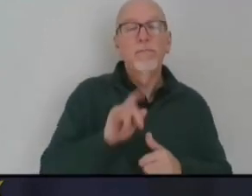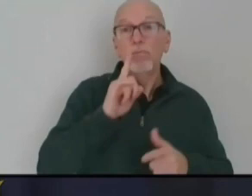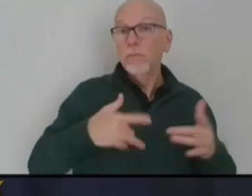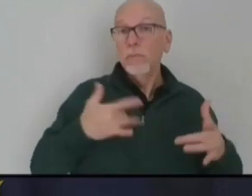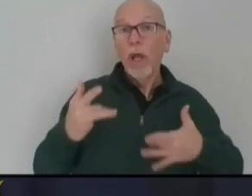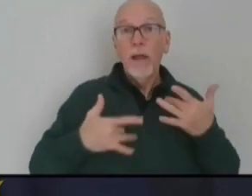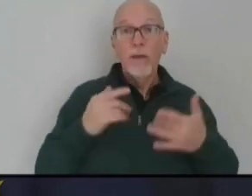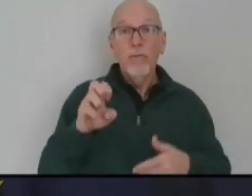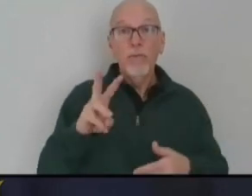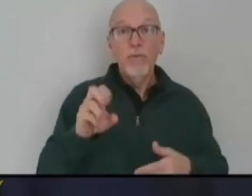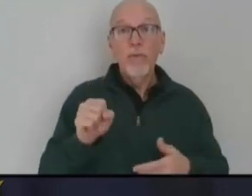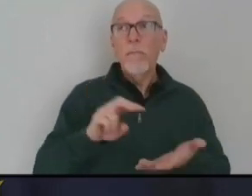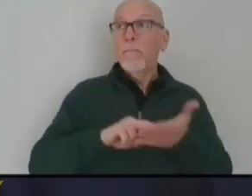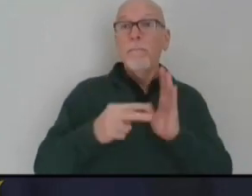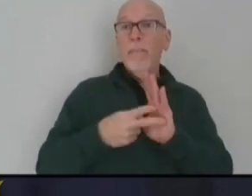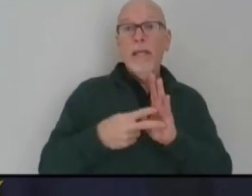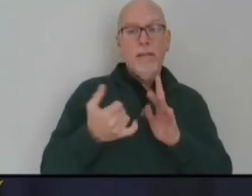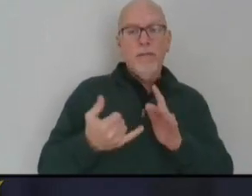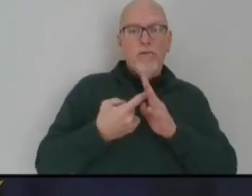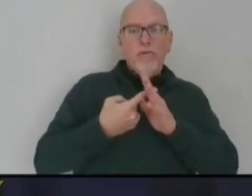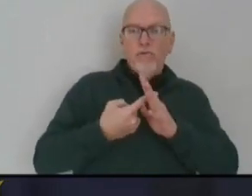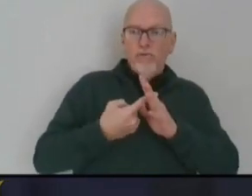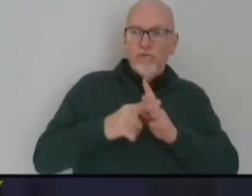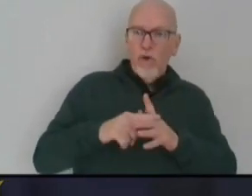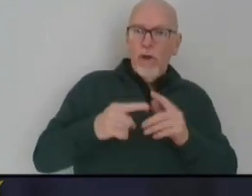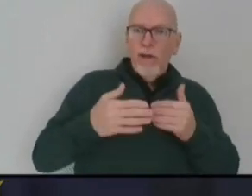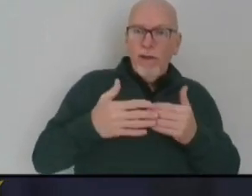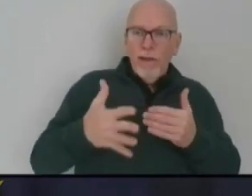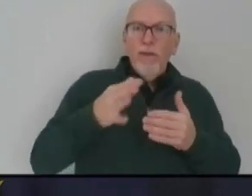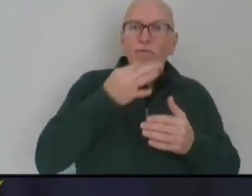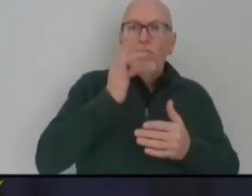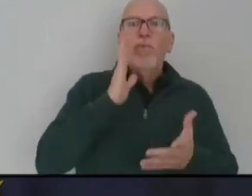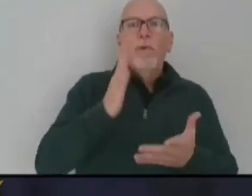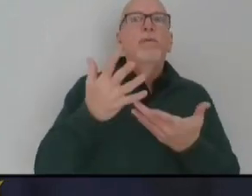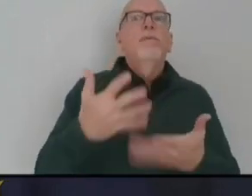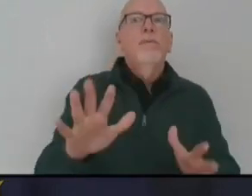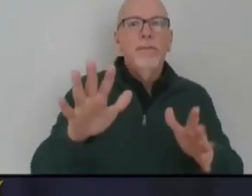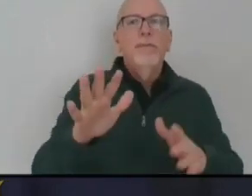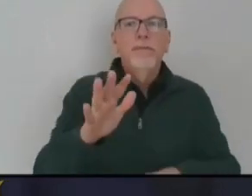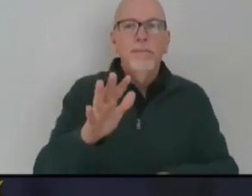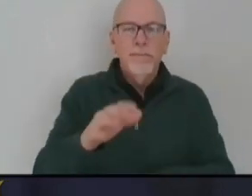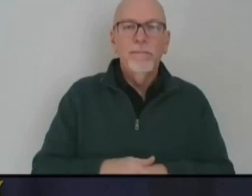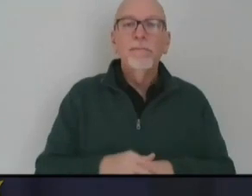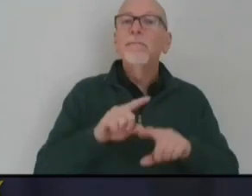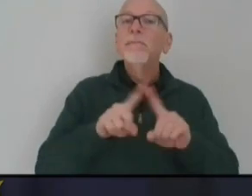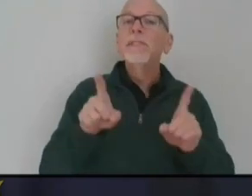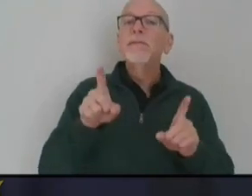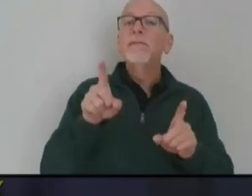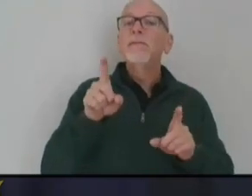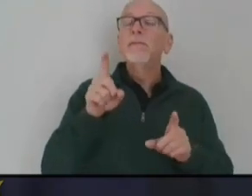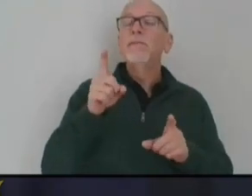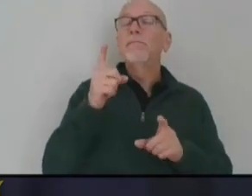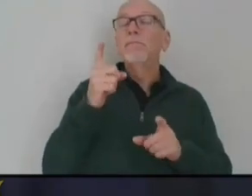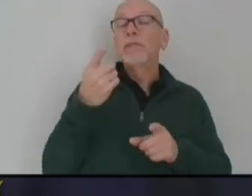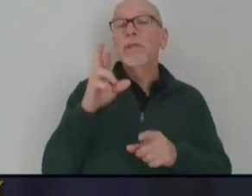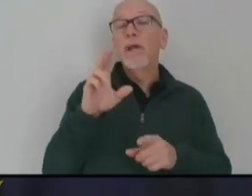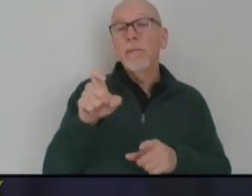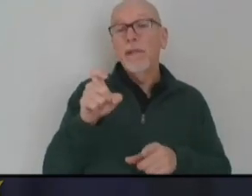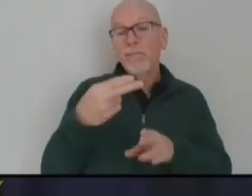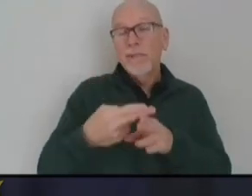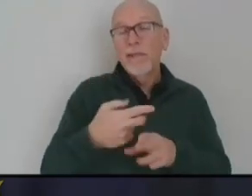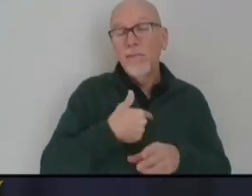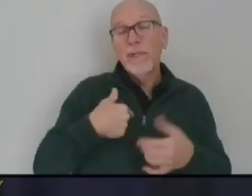because it signals the beginning of the end of this pandemic. But as Dr. Box noted, we still have a long journey ahead of us.